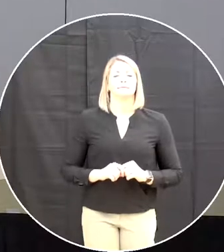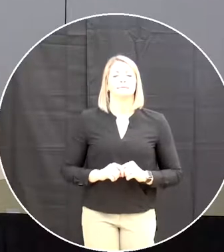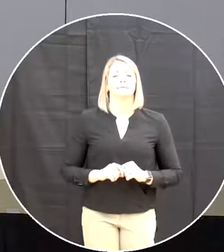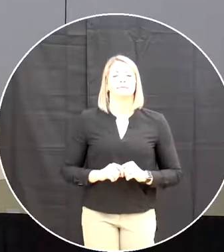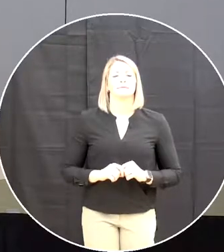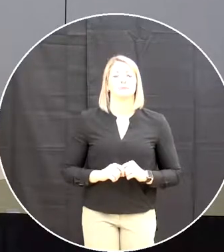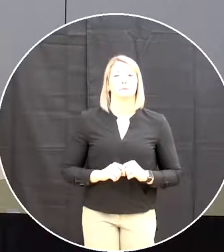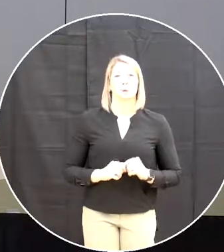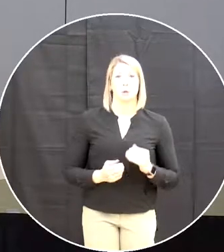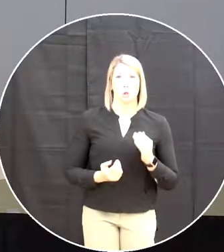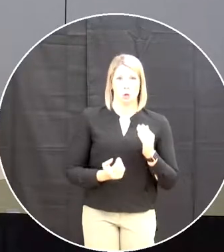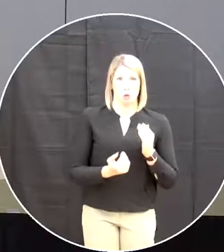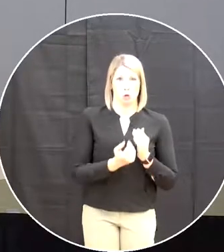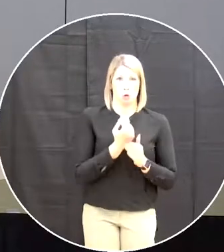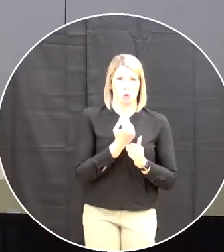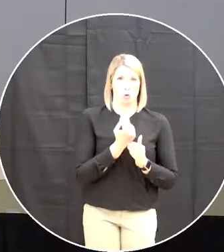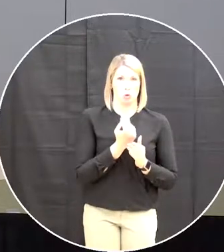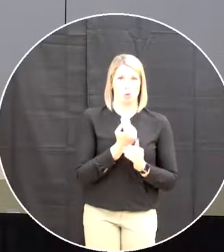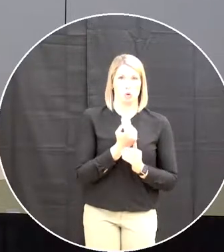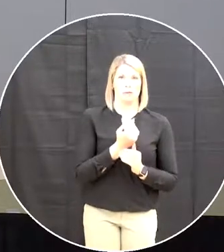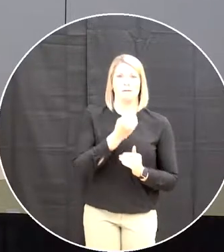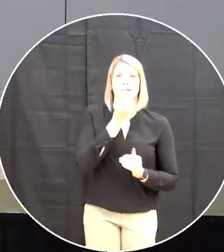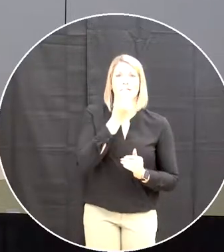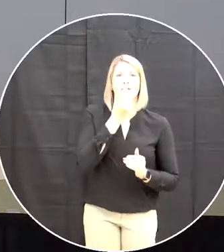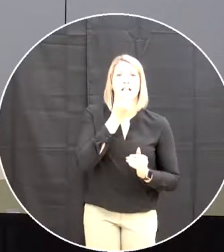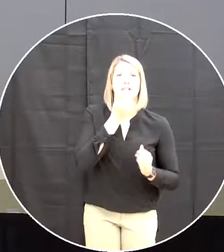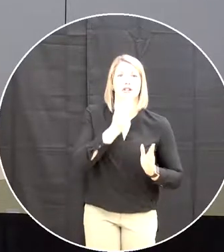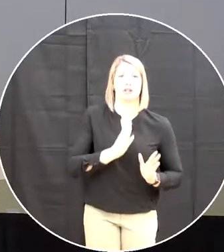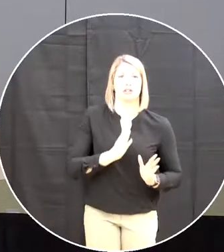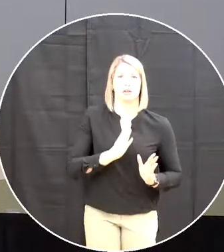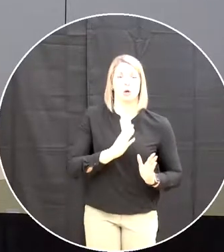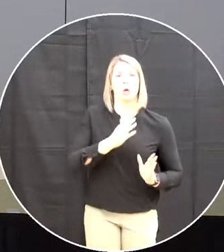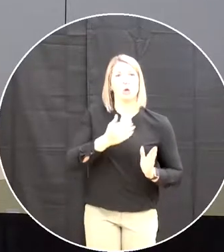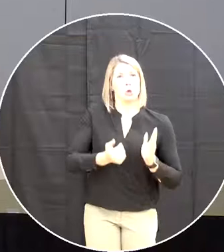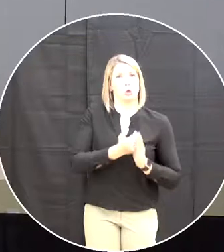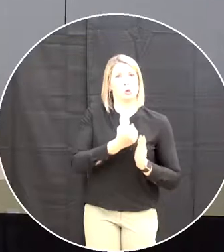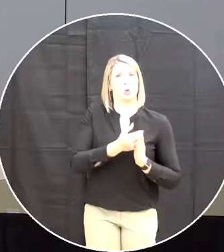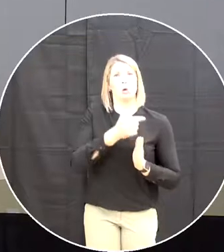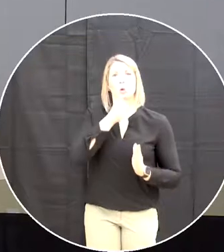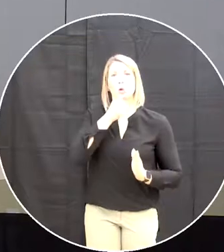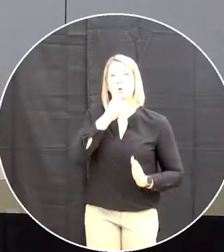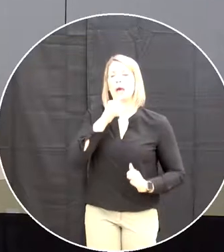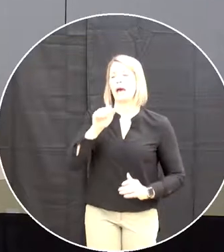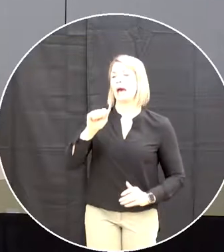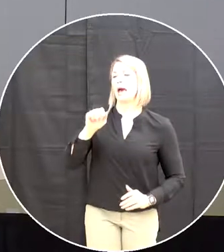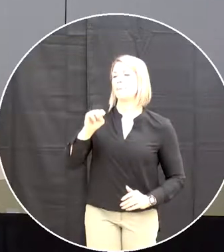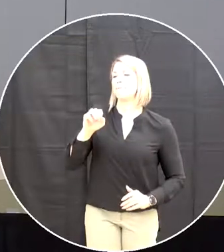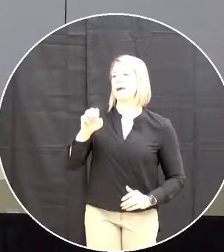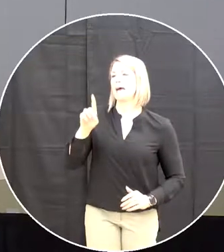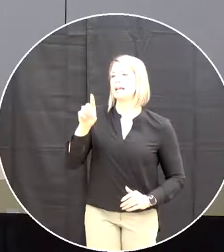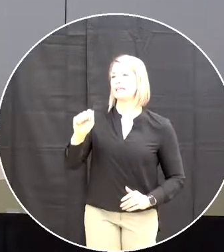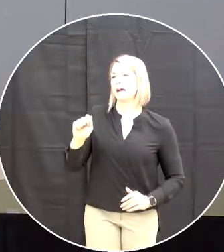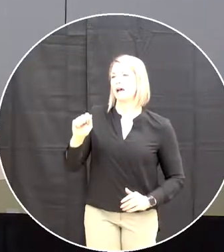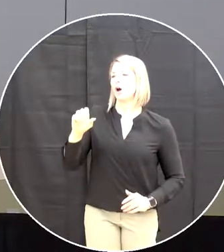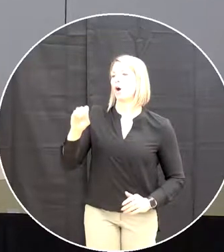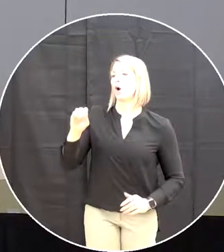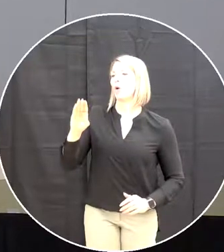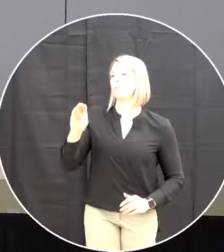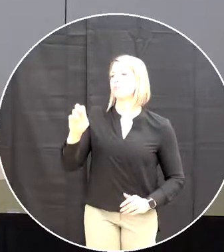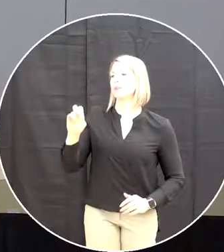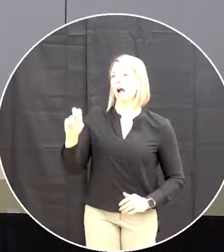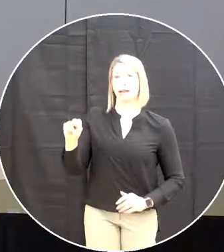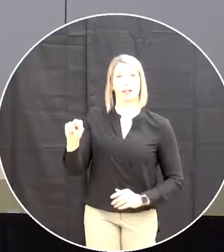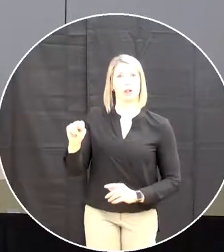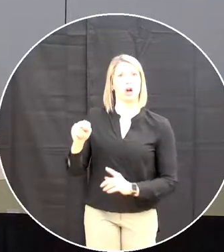education coordinator and uh andrew amanda o'brien who is giving presentations